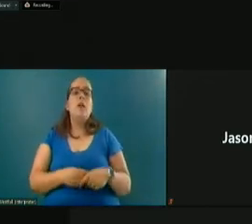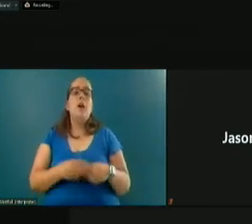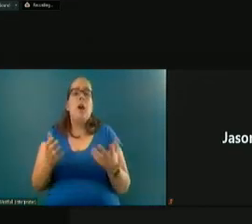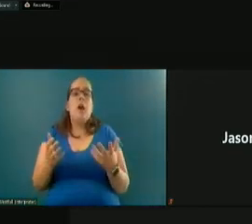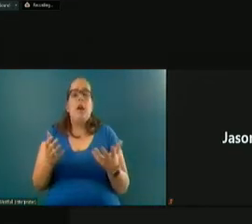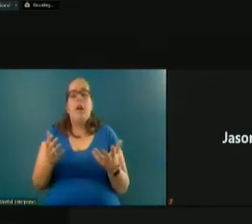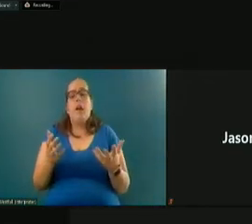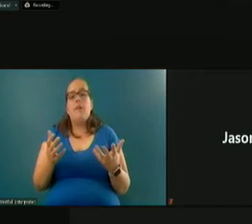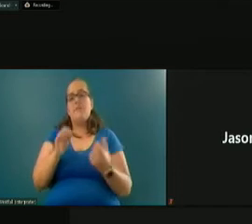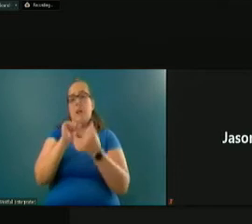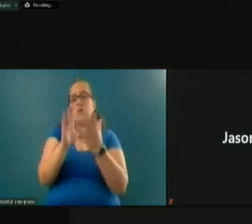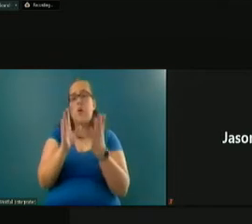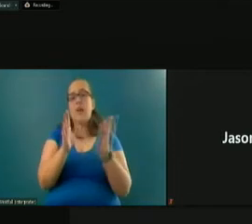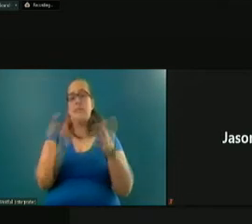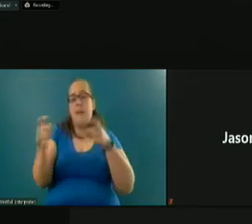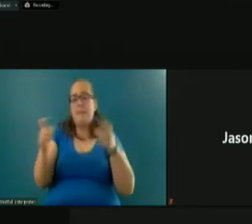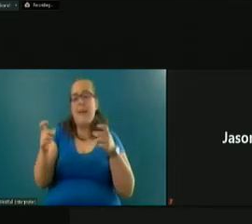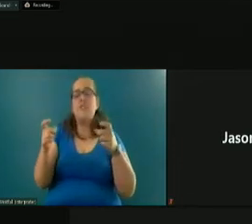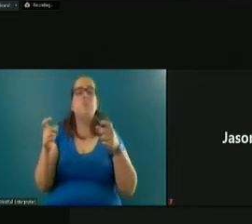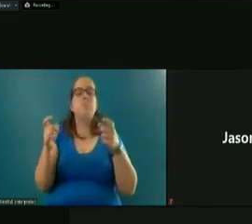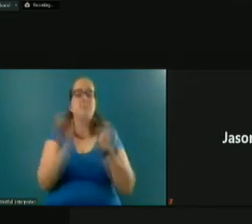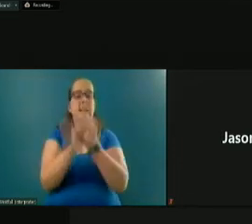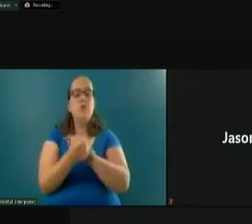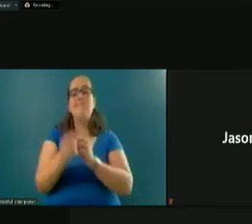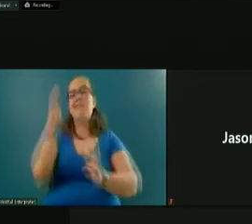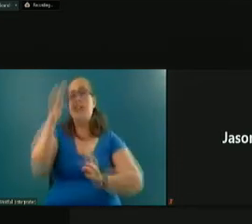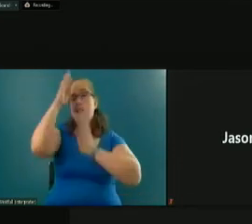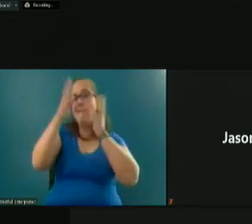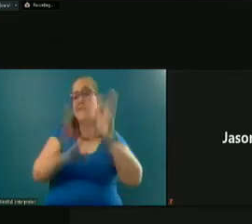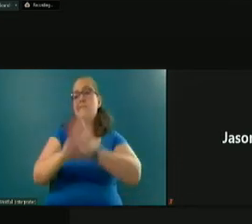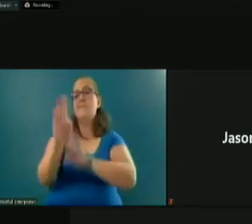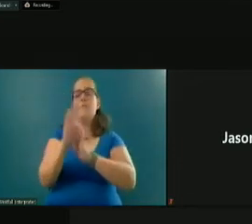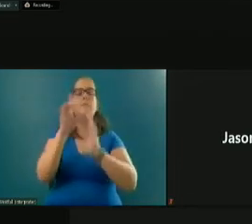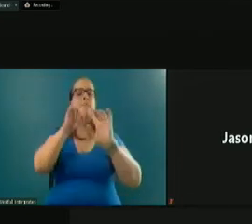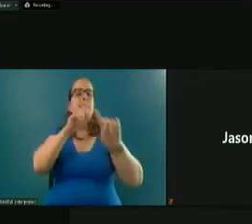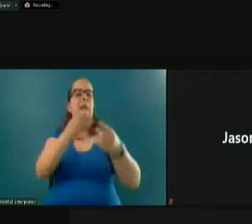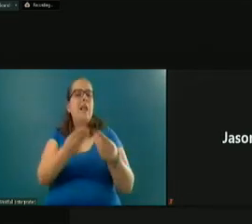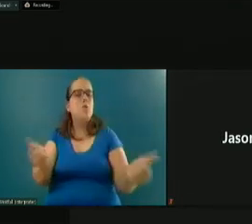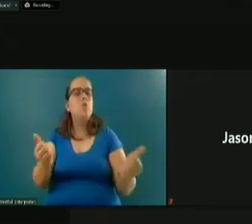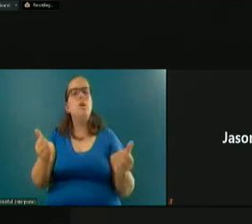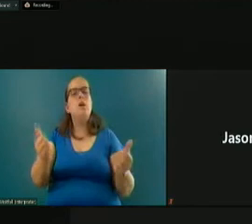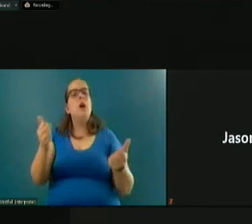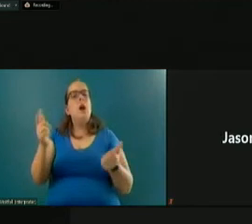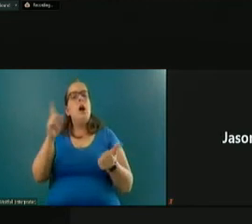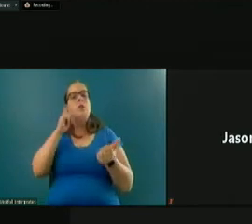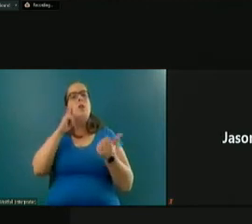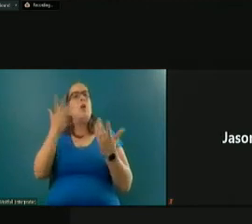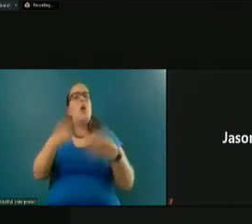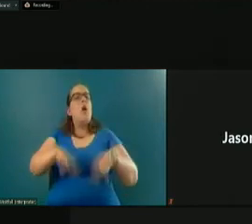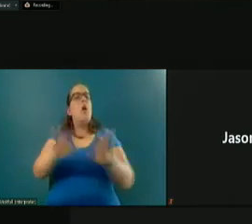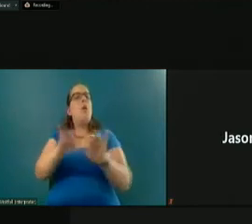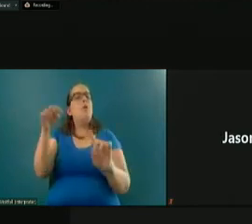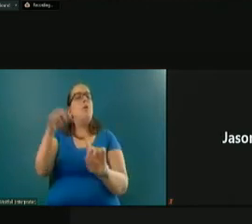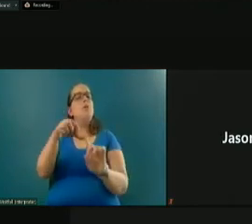In strategy and managing change and developing innovative solutions. Again, I think that what's going to be important there is having the